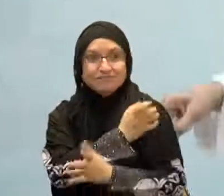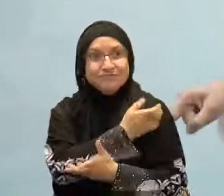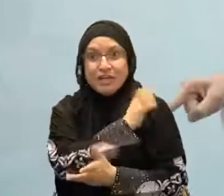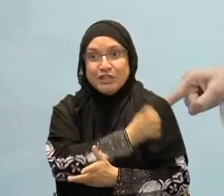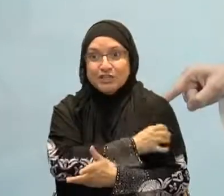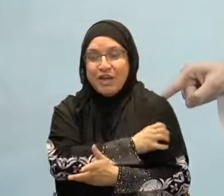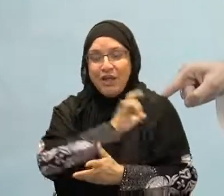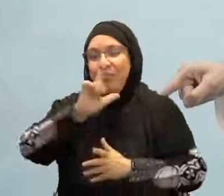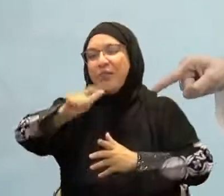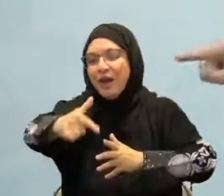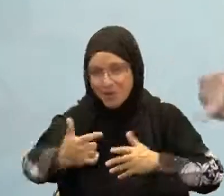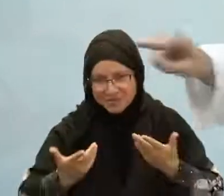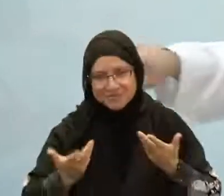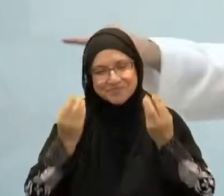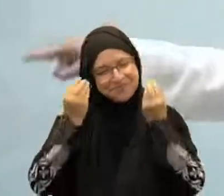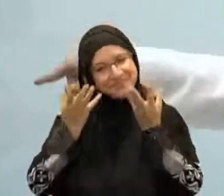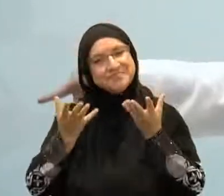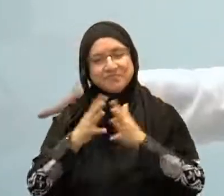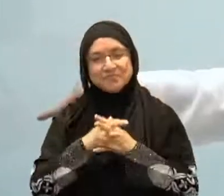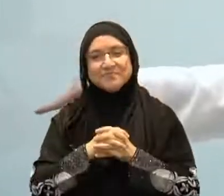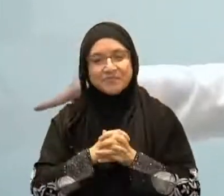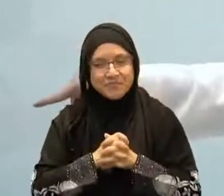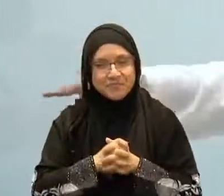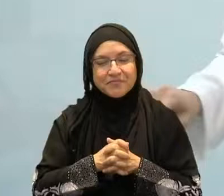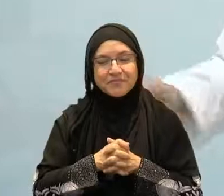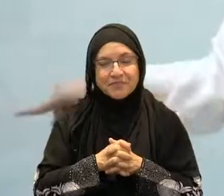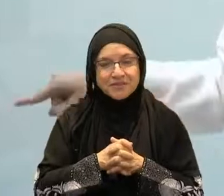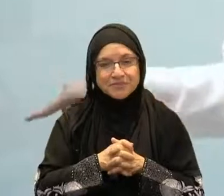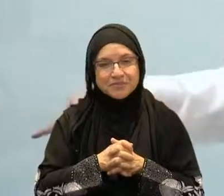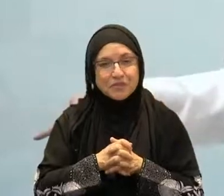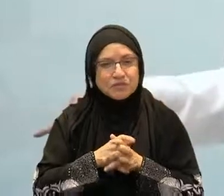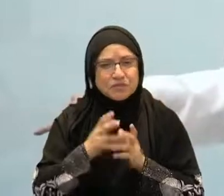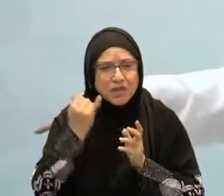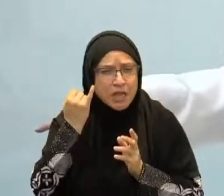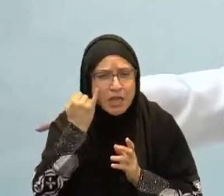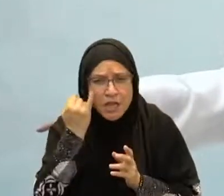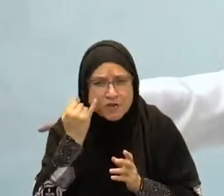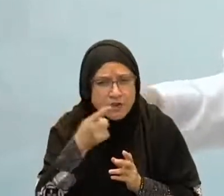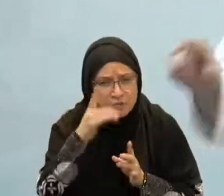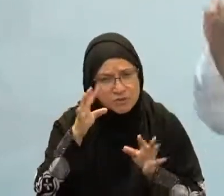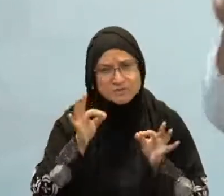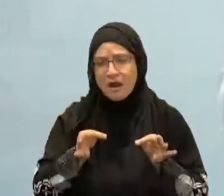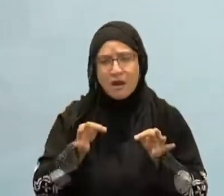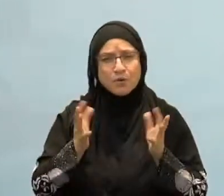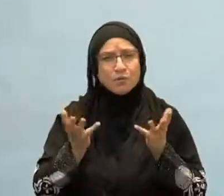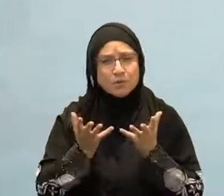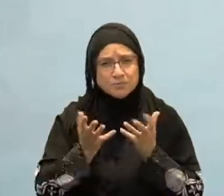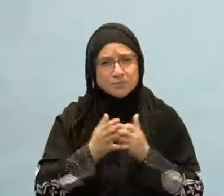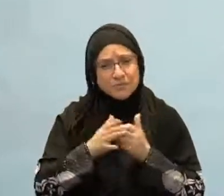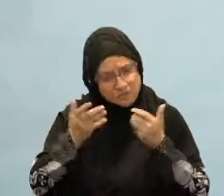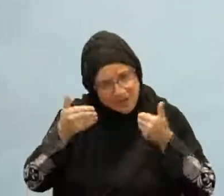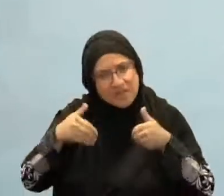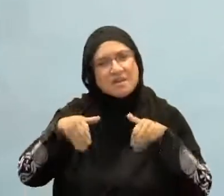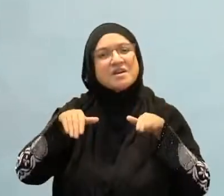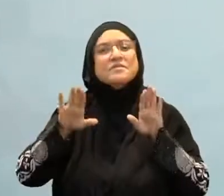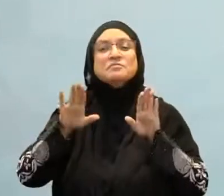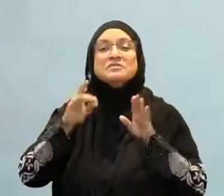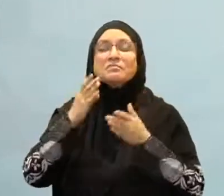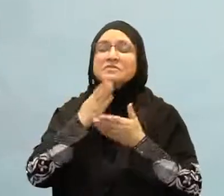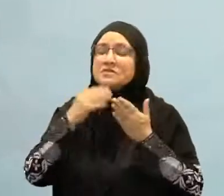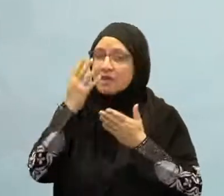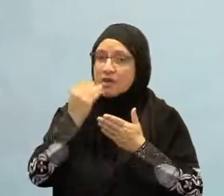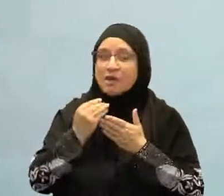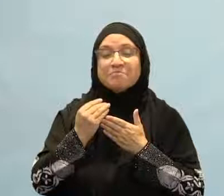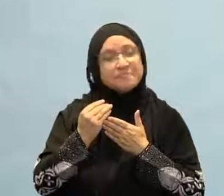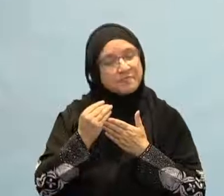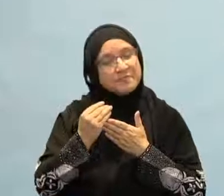sleep is actually filled with more blessing, has more barakah in it. That 15 minutes or 20 minutes that you compromise